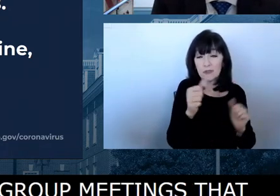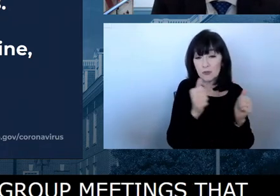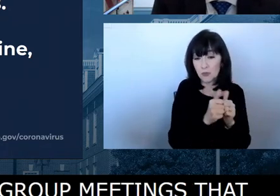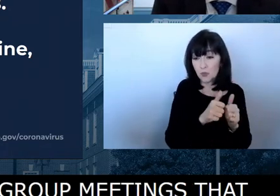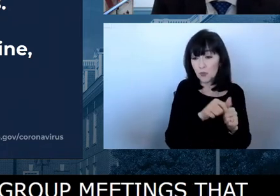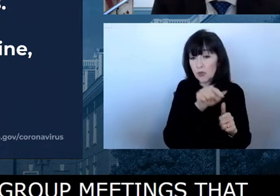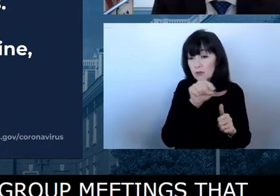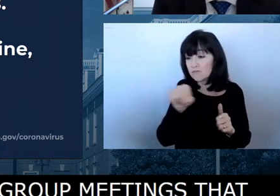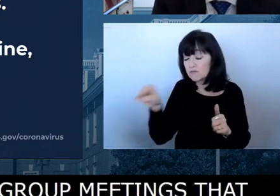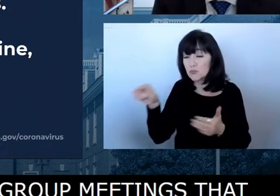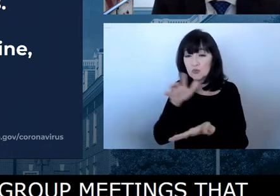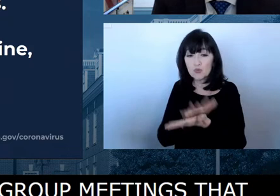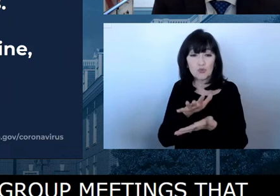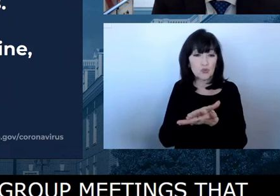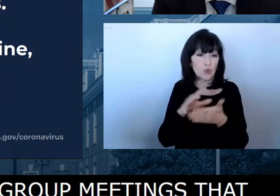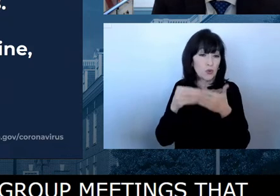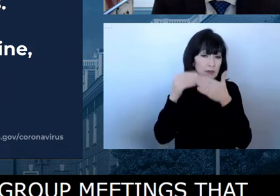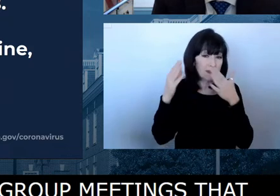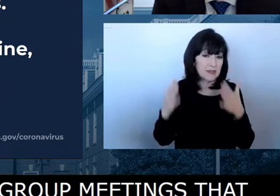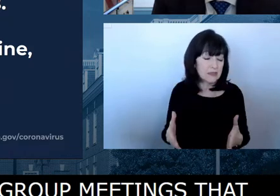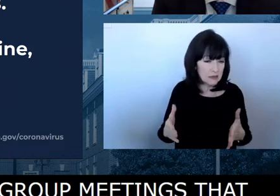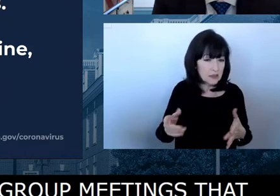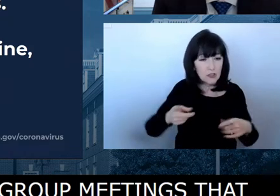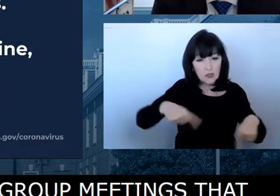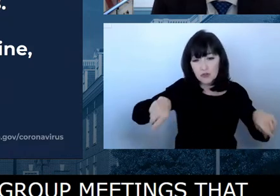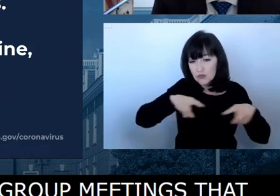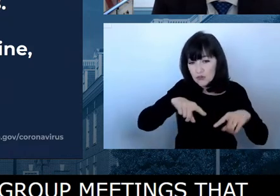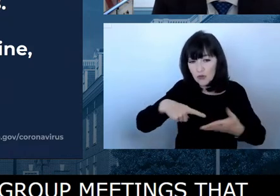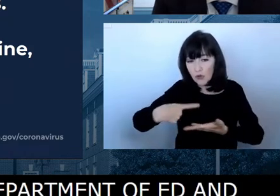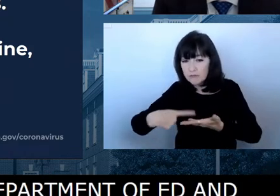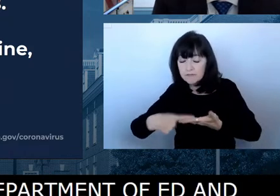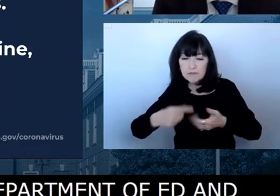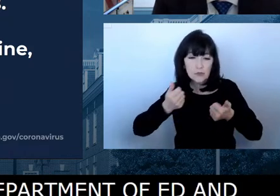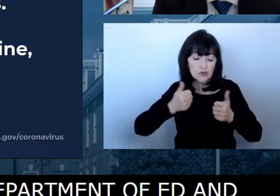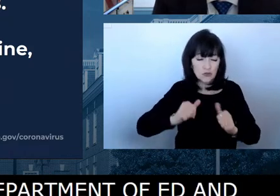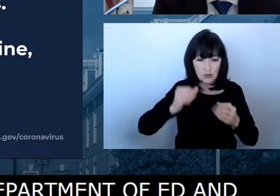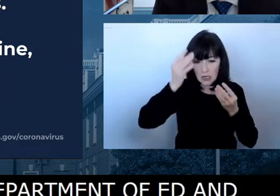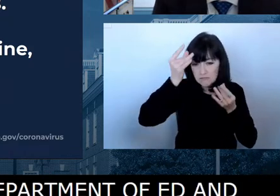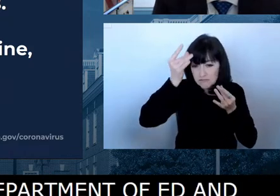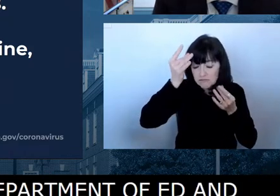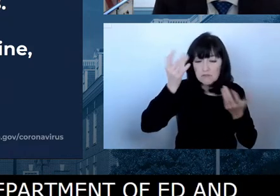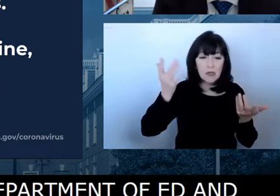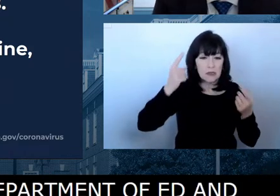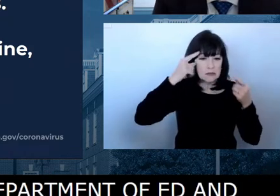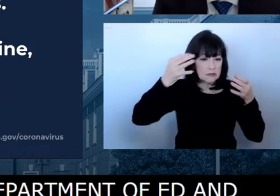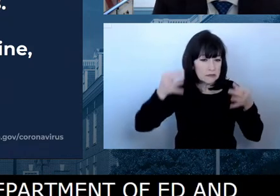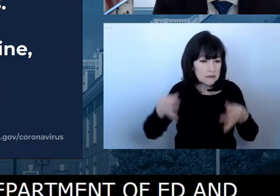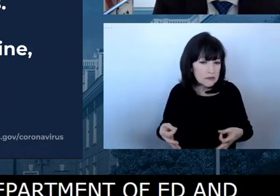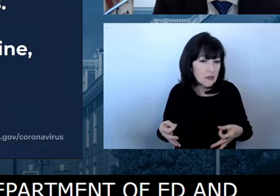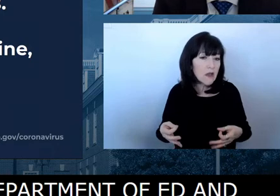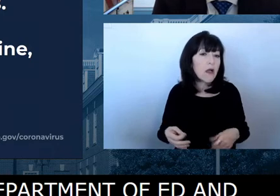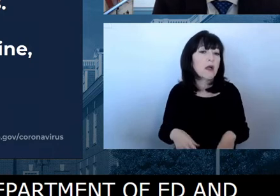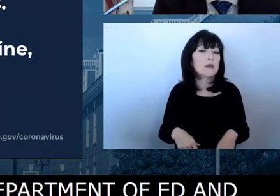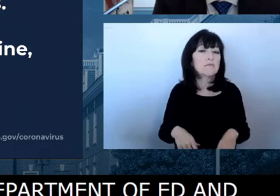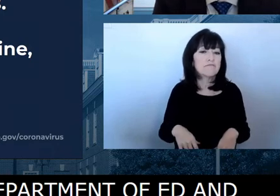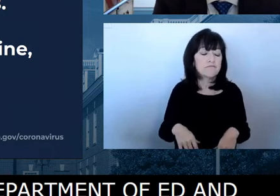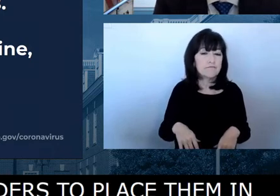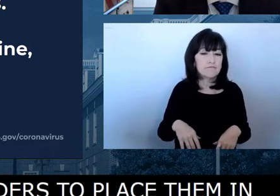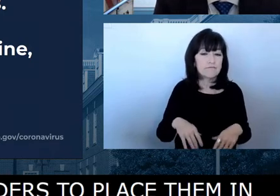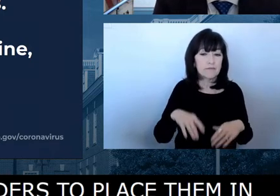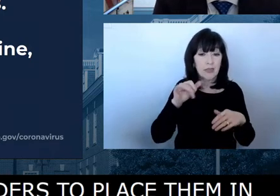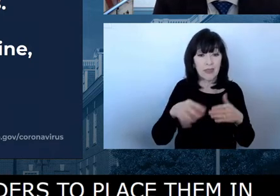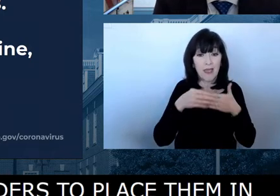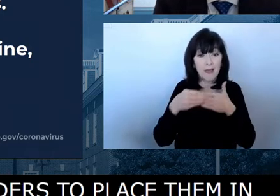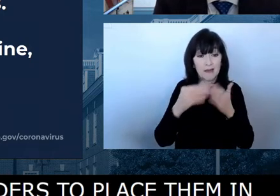these school leaders to help place them in the position where they, um, will receive guidance and be best prepared for it so that they can